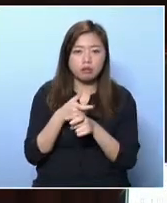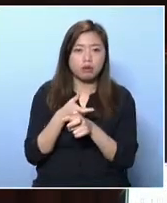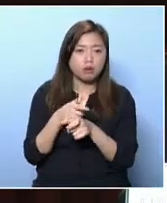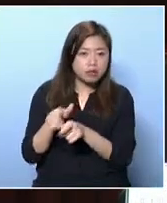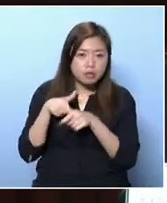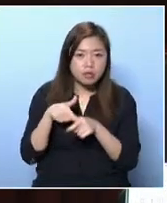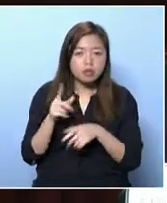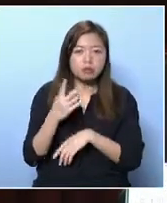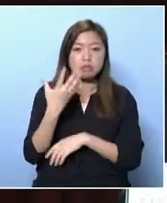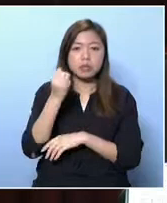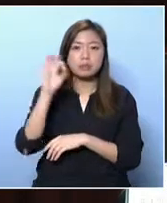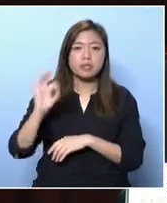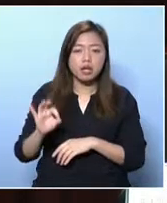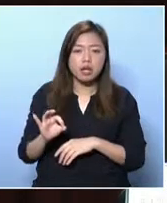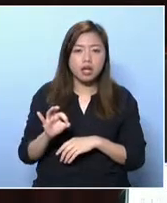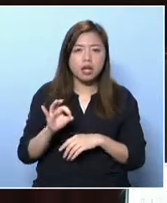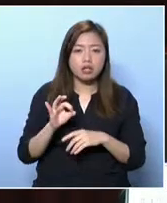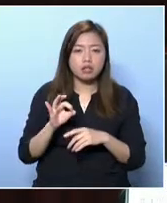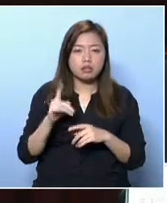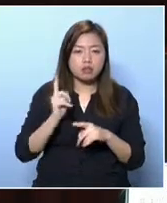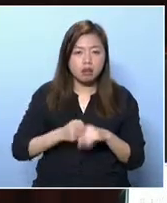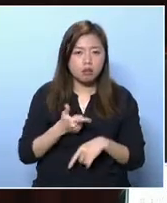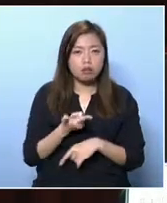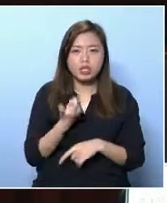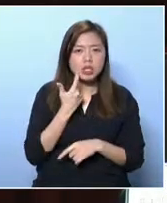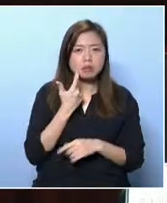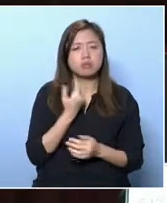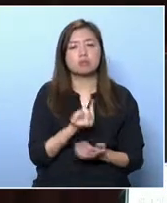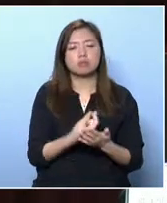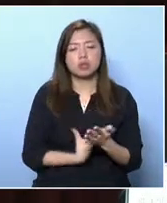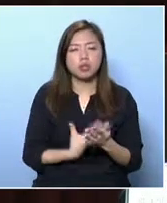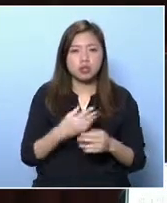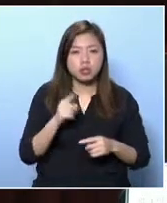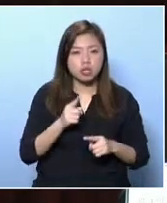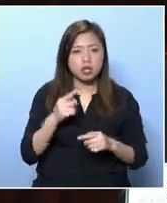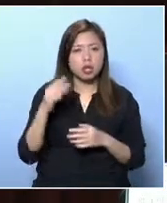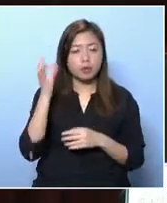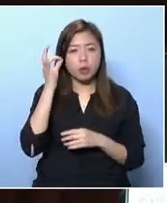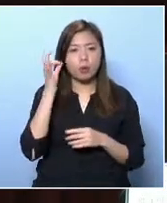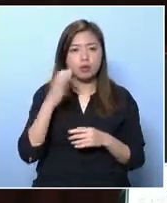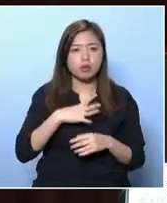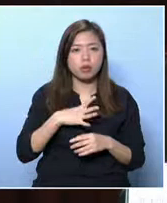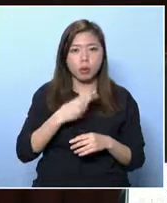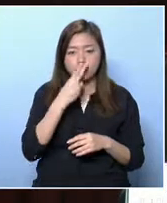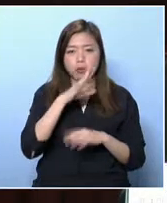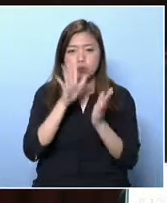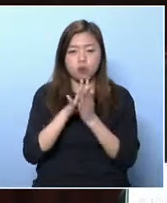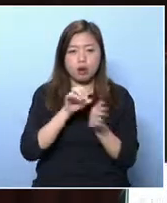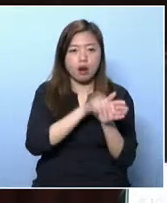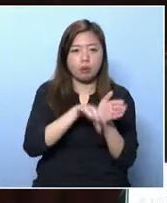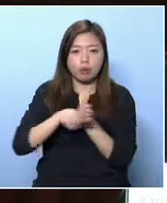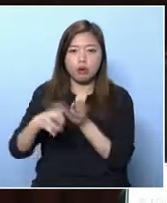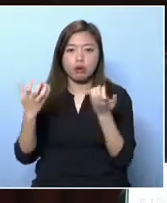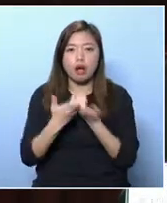if you use a very strict criterion, 50% of medium income is the poverty line. I believe